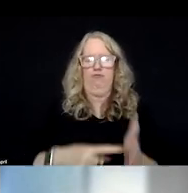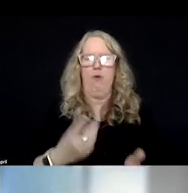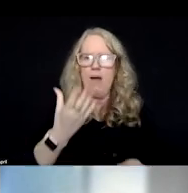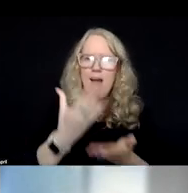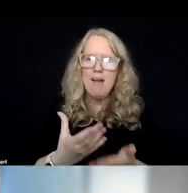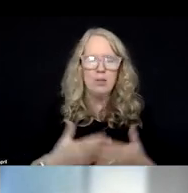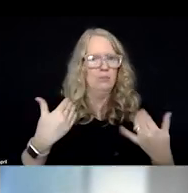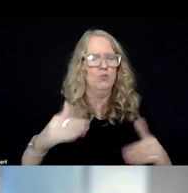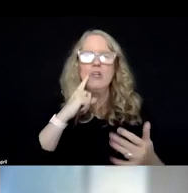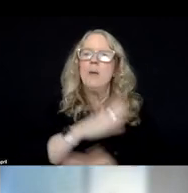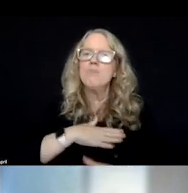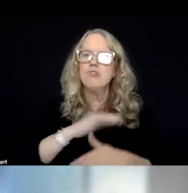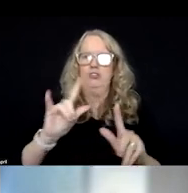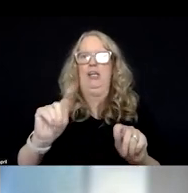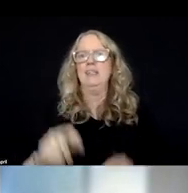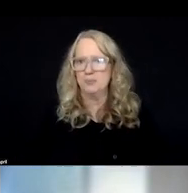really appreciate that.